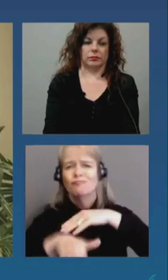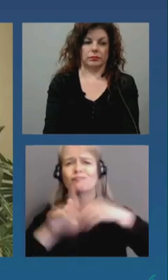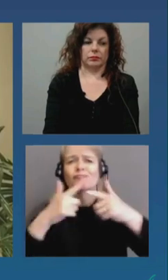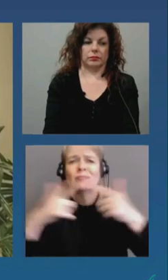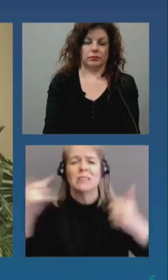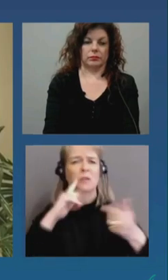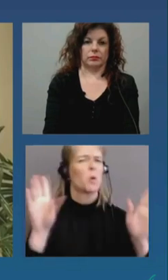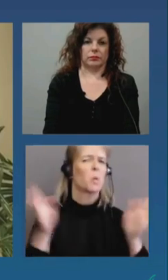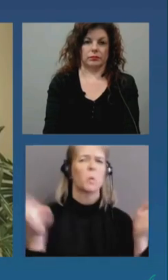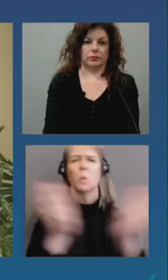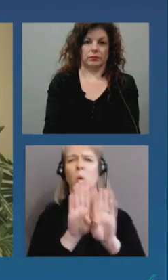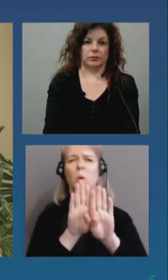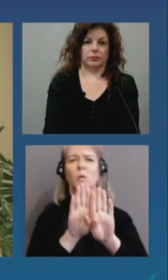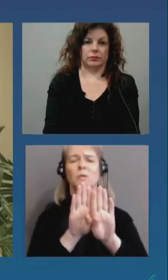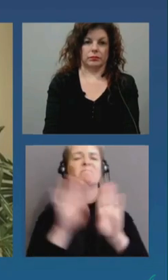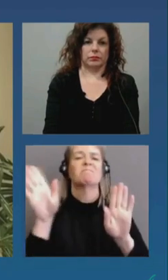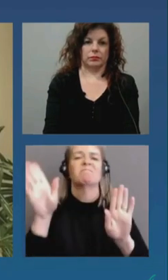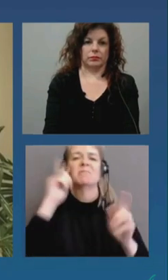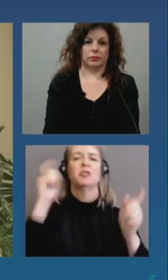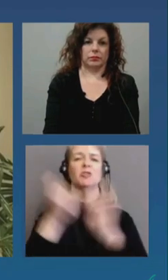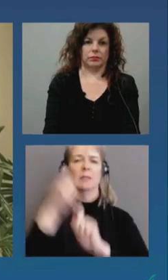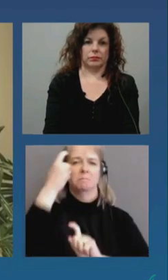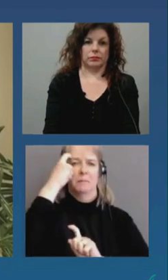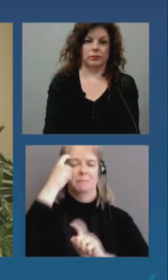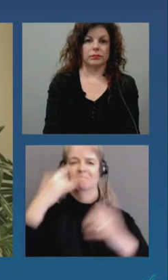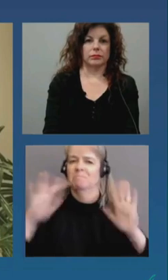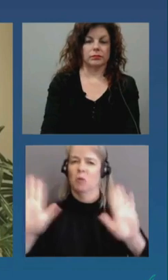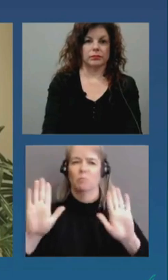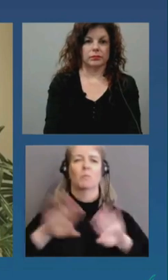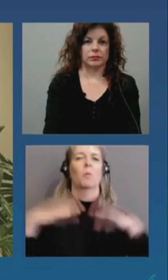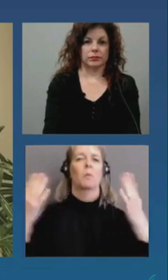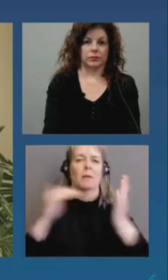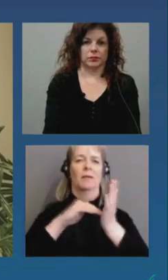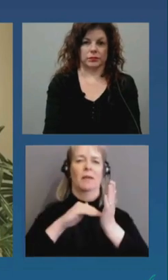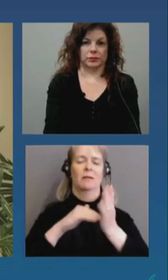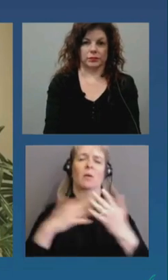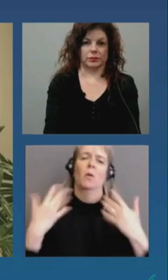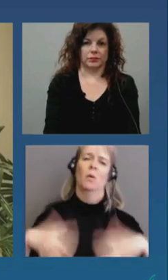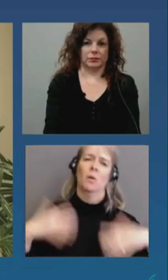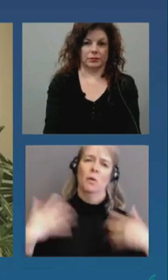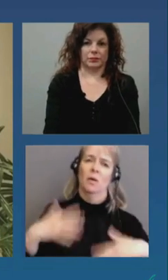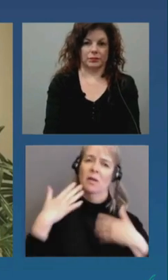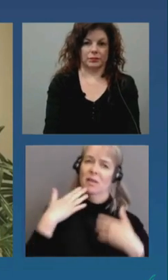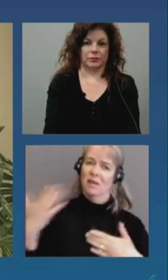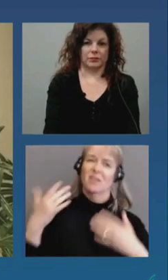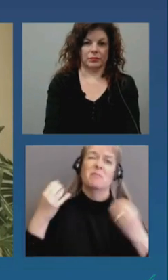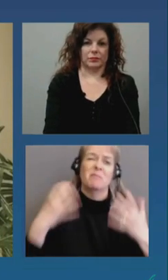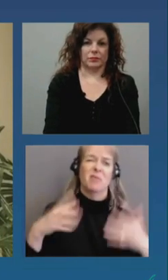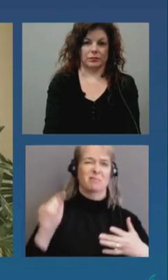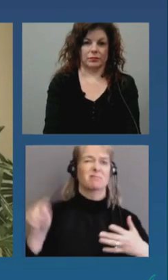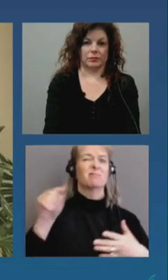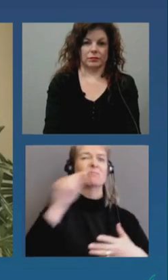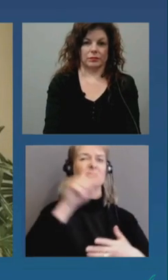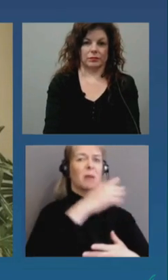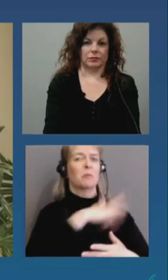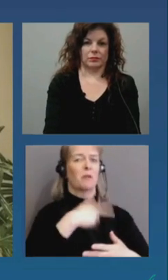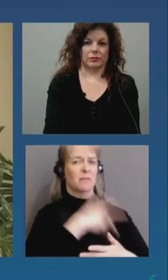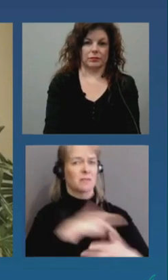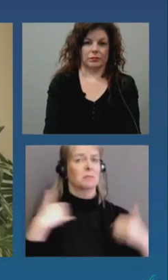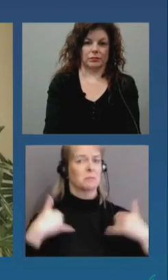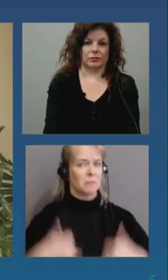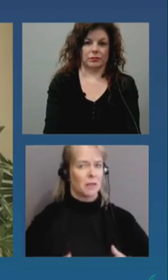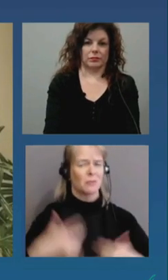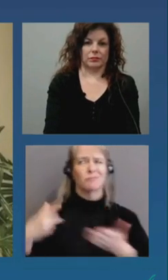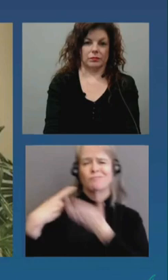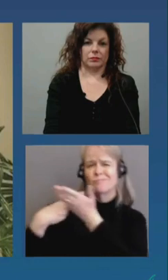that this was something that I know a number of my other colleagues from around the province engaged with the